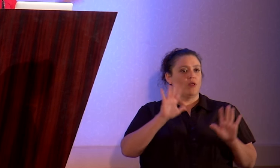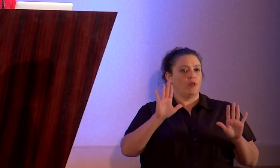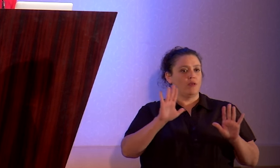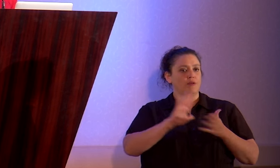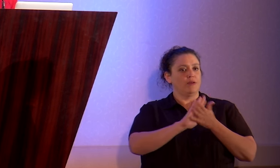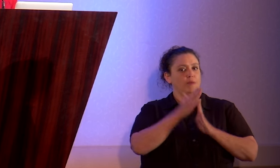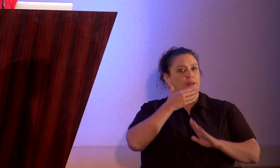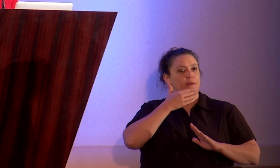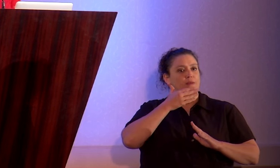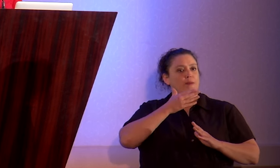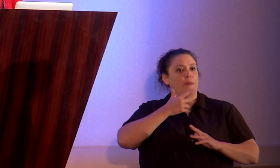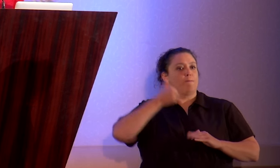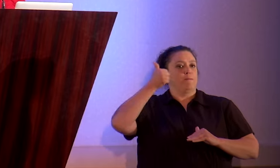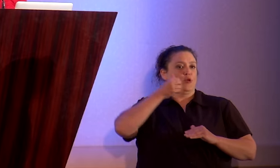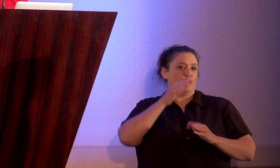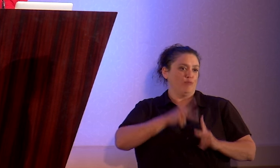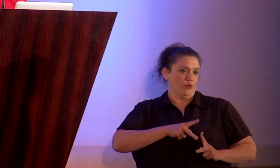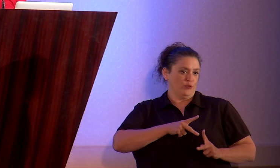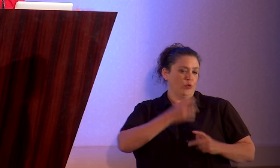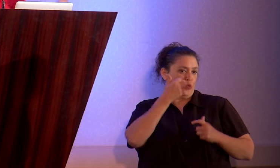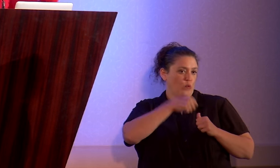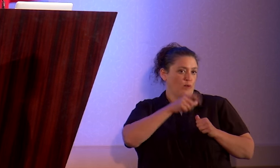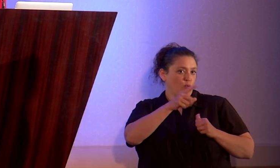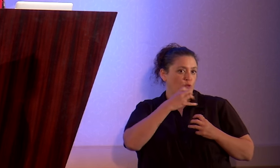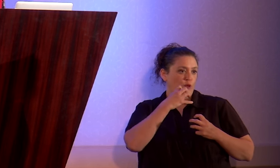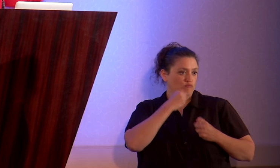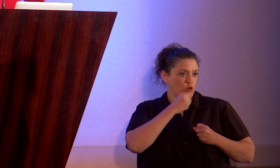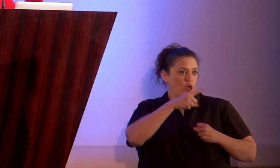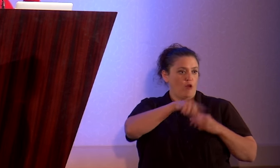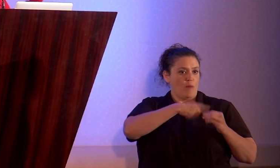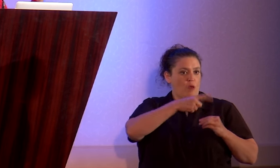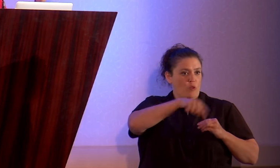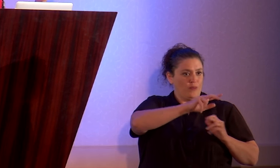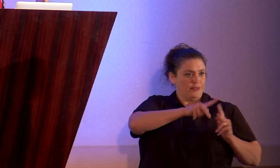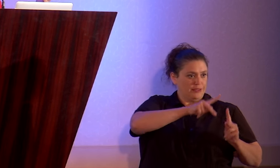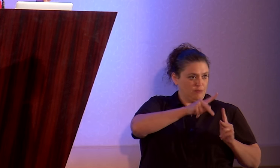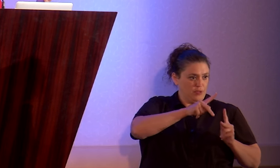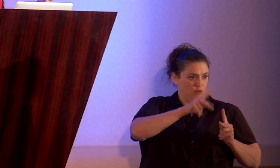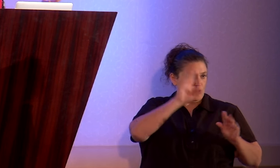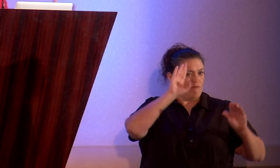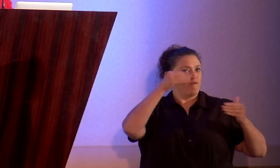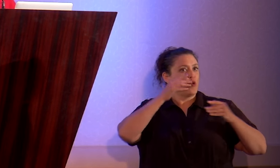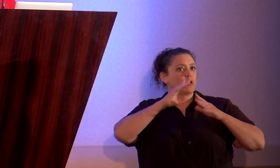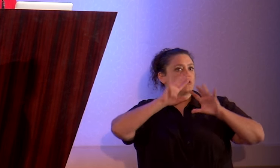bigger person. Remember that you care about these people, and keep your eye on that bigger picture.